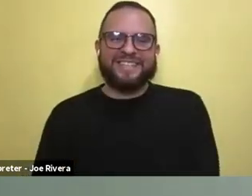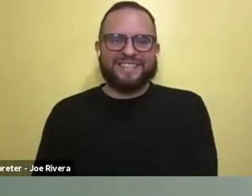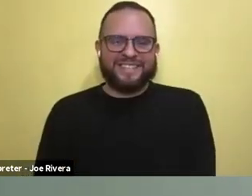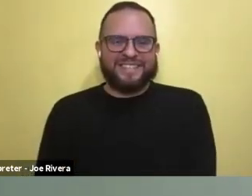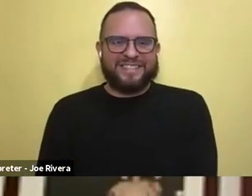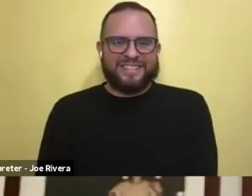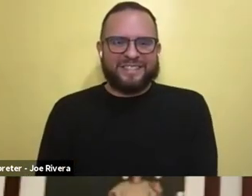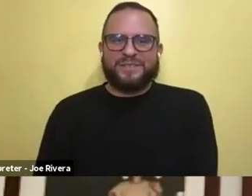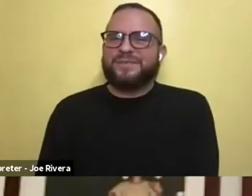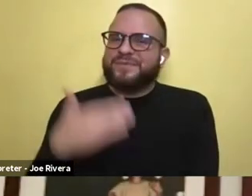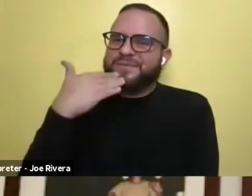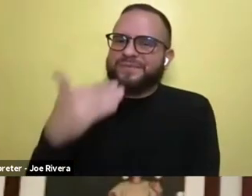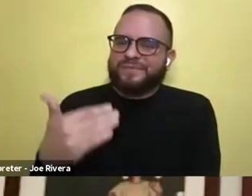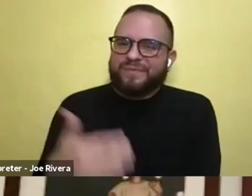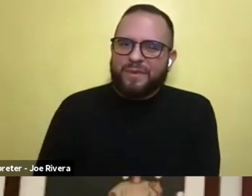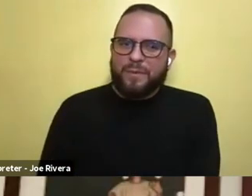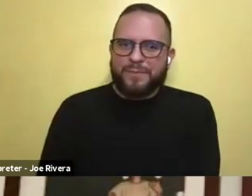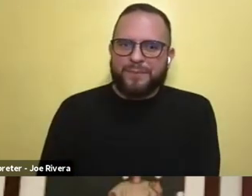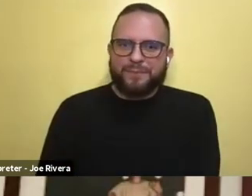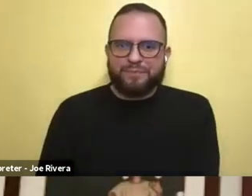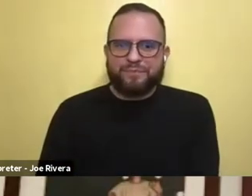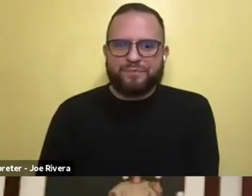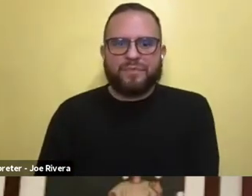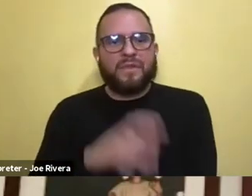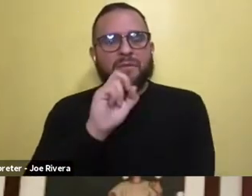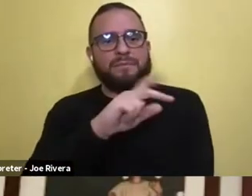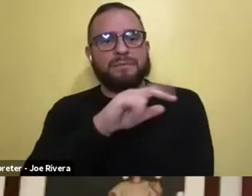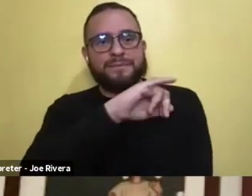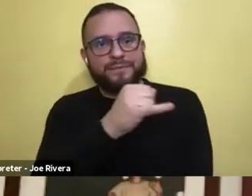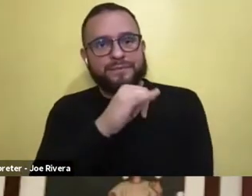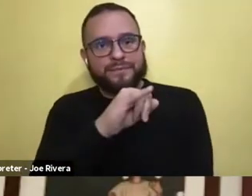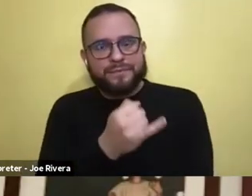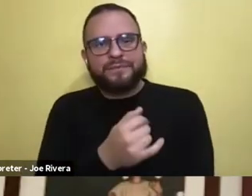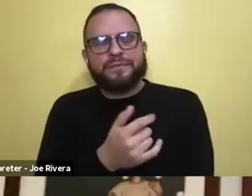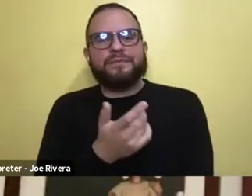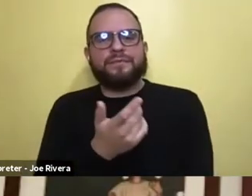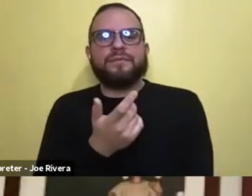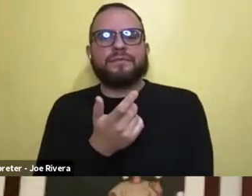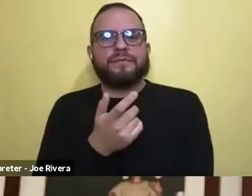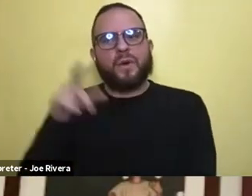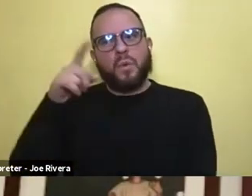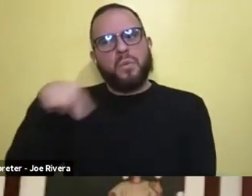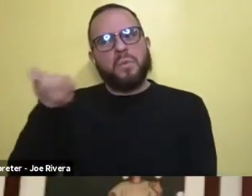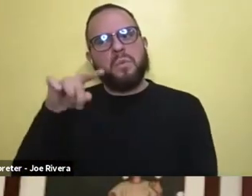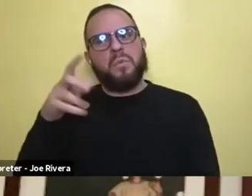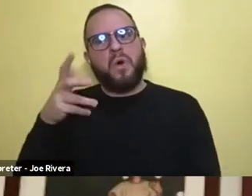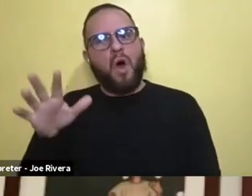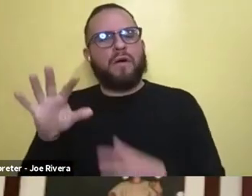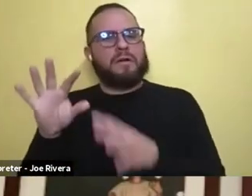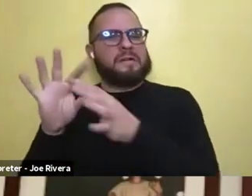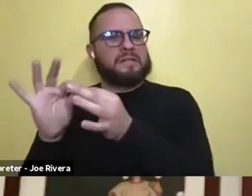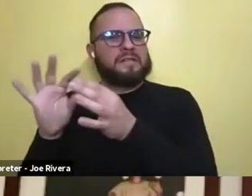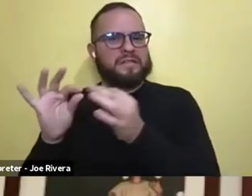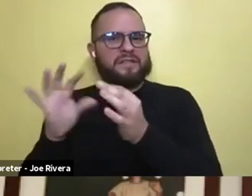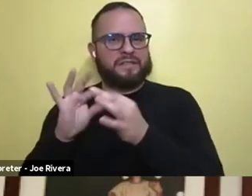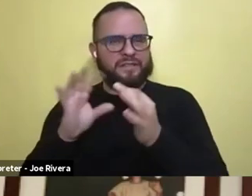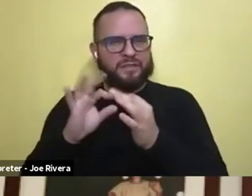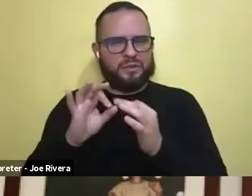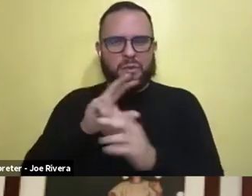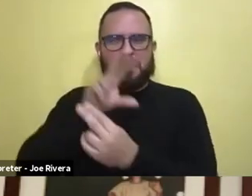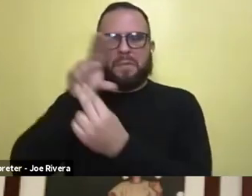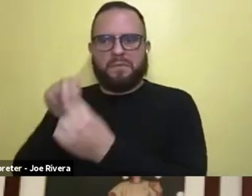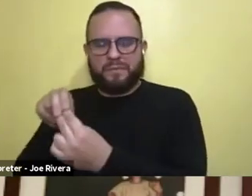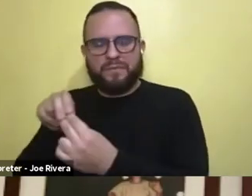Thank you for that. So, you know, JJ, building on something, um, that everyone's alluded to, you know, this is a kid's show, um,